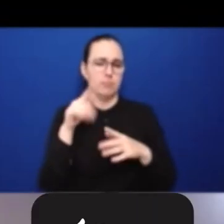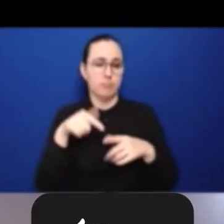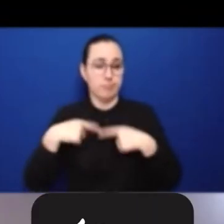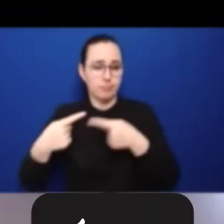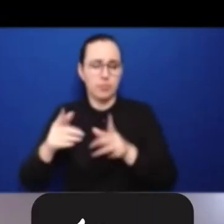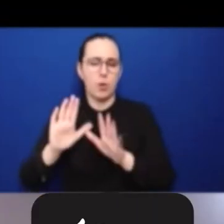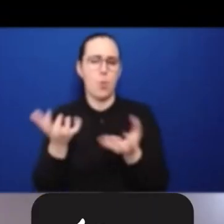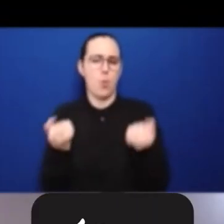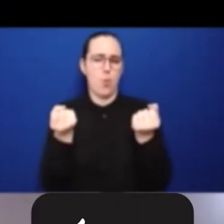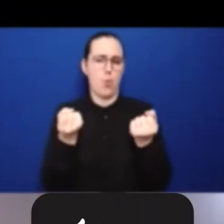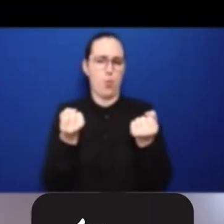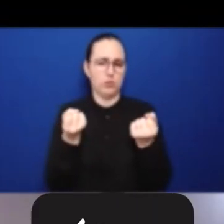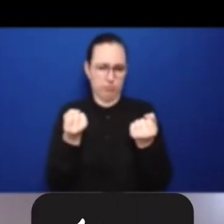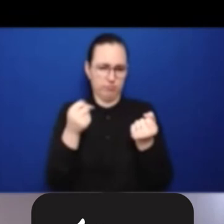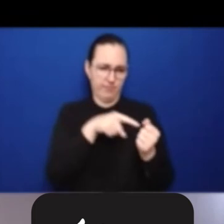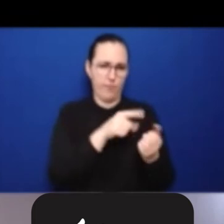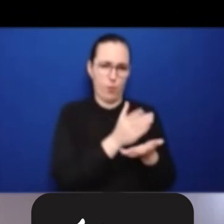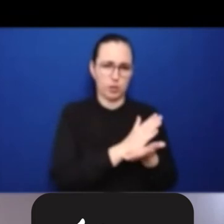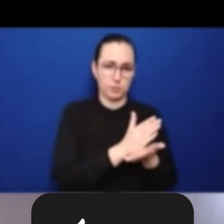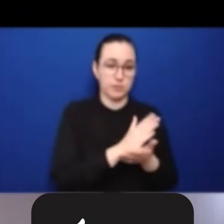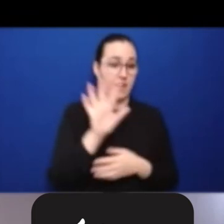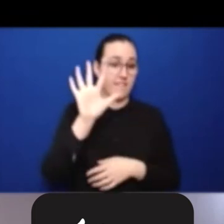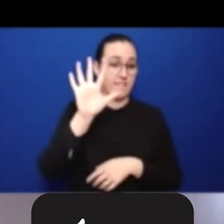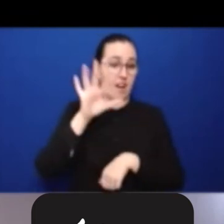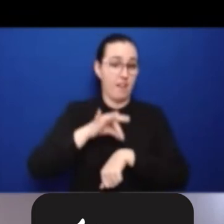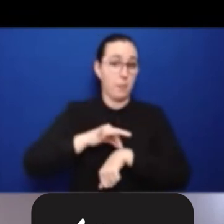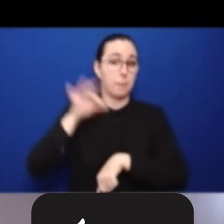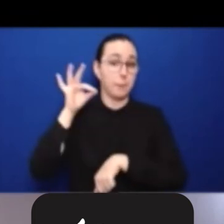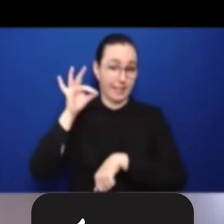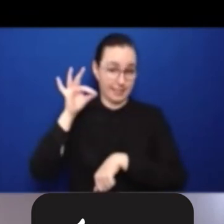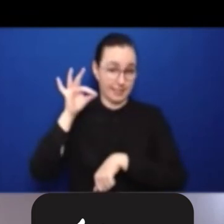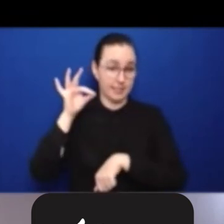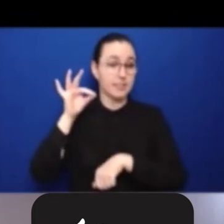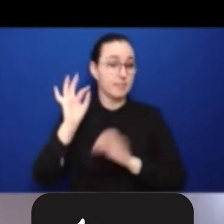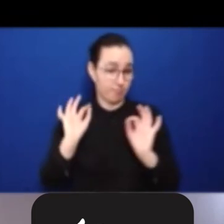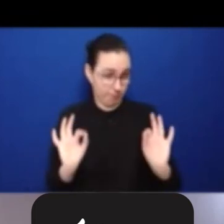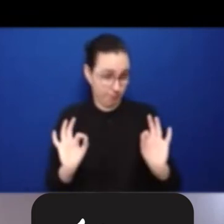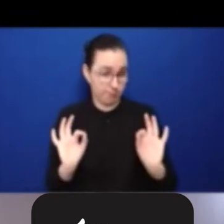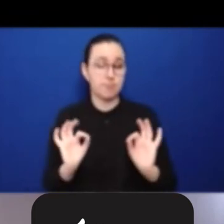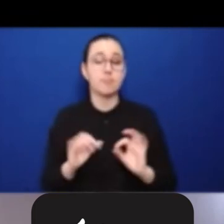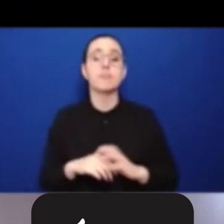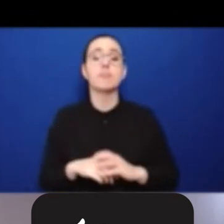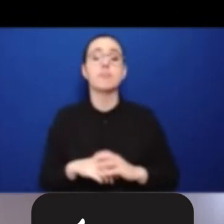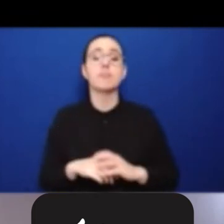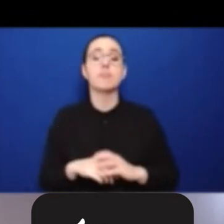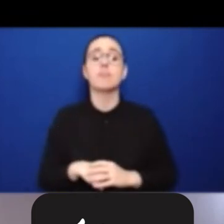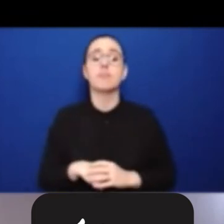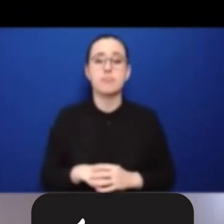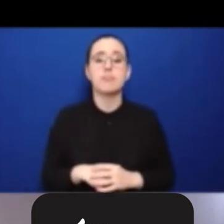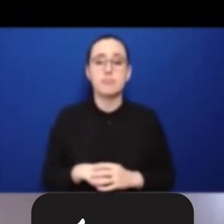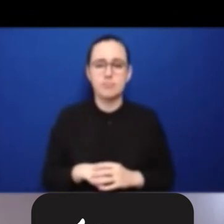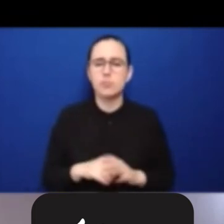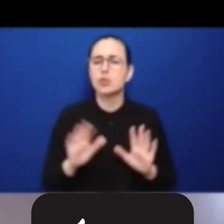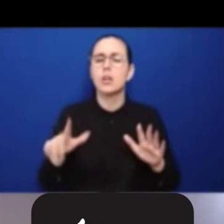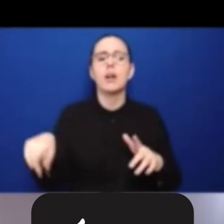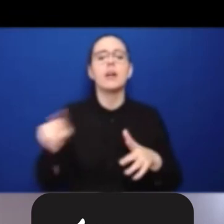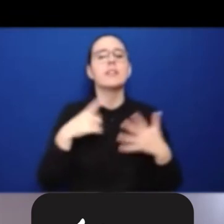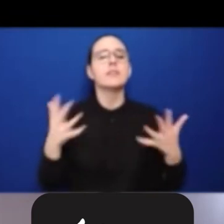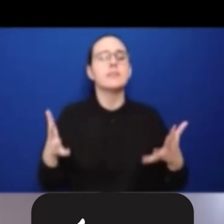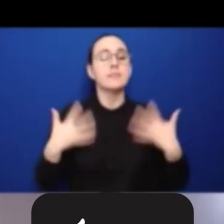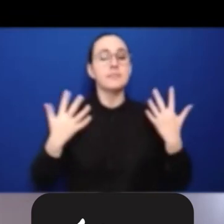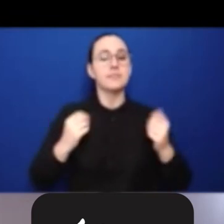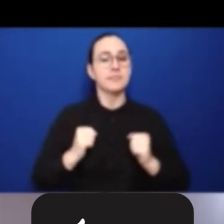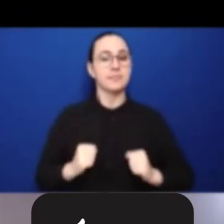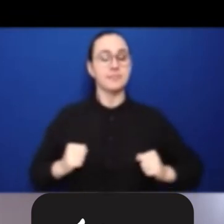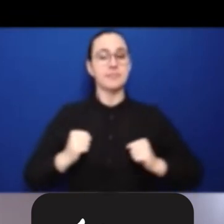a five-minute break, if that's okay, to just refresh and